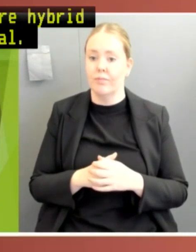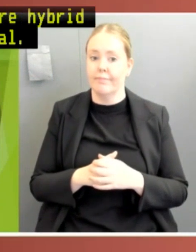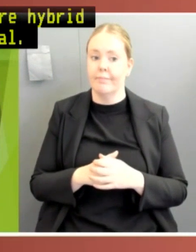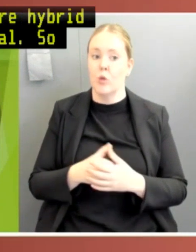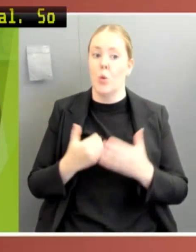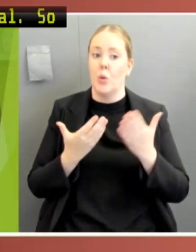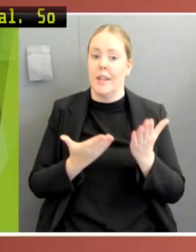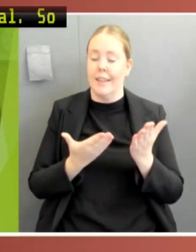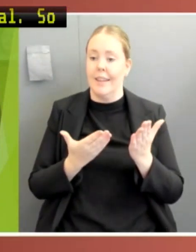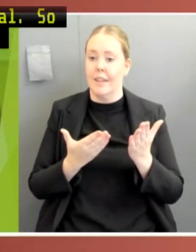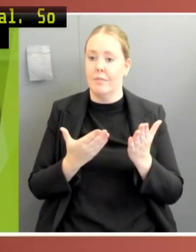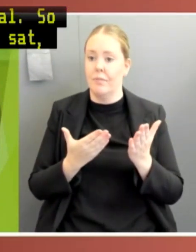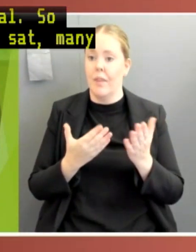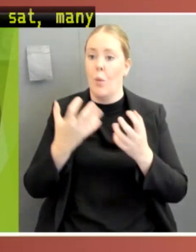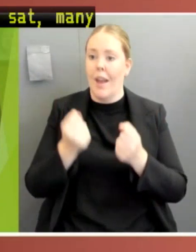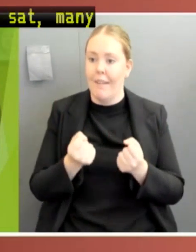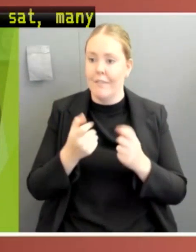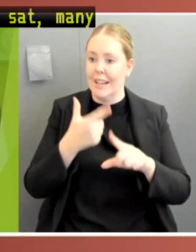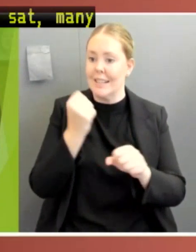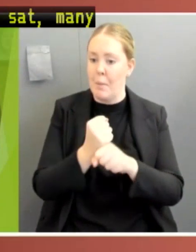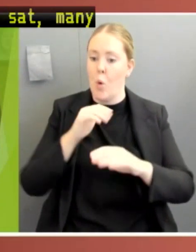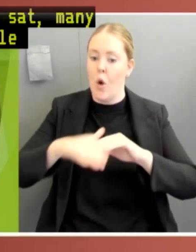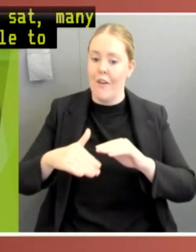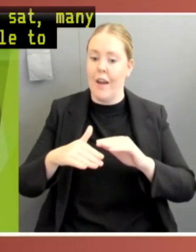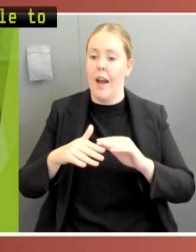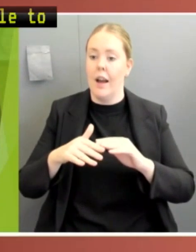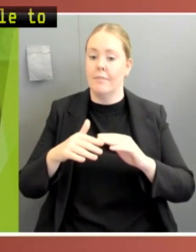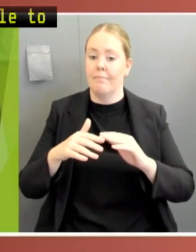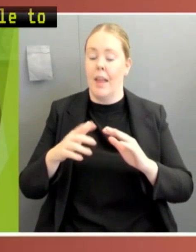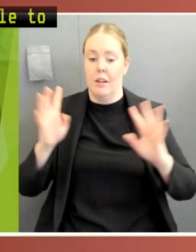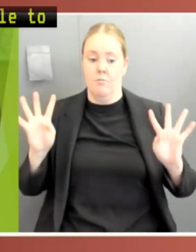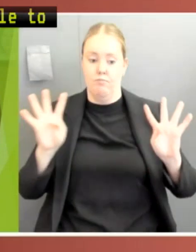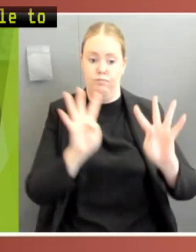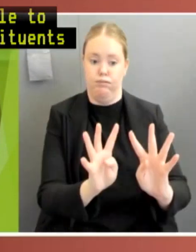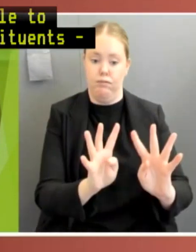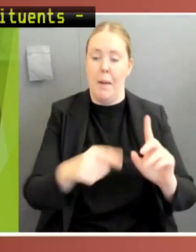members were not able to contribute. So their constituents, us, were left shortchanged.